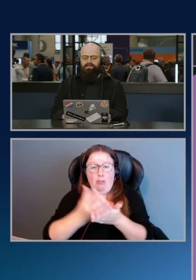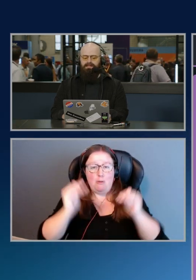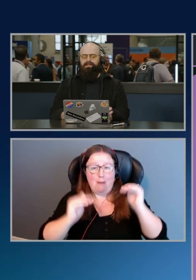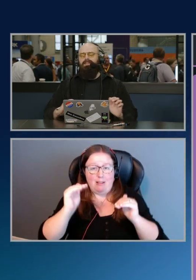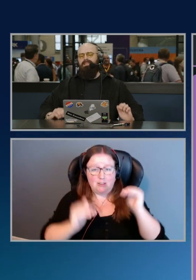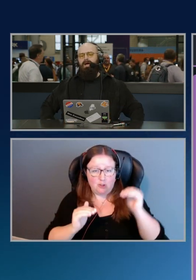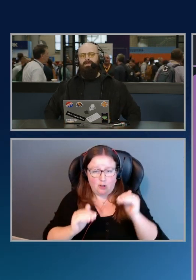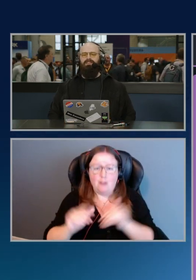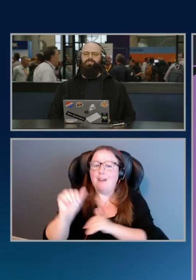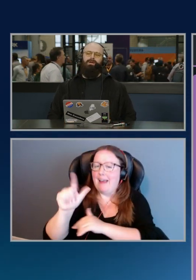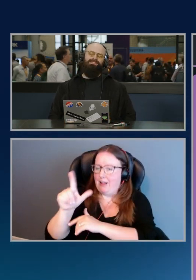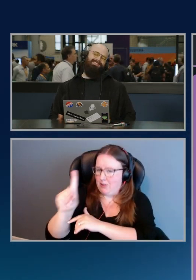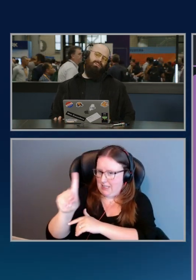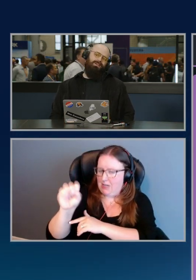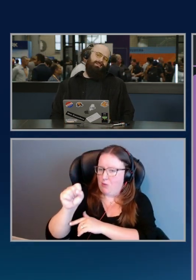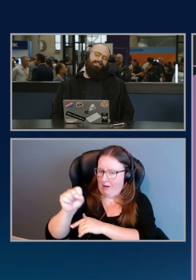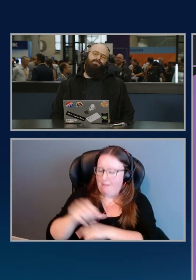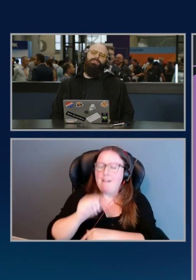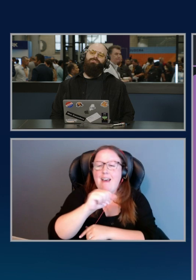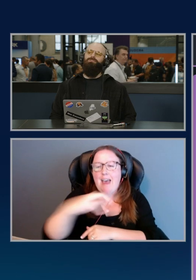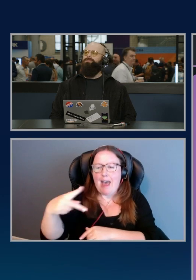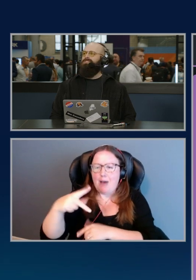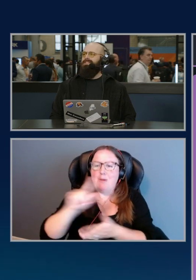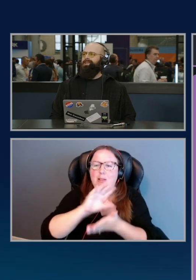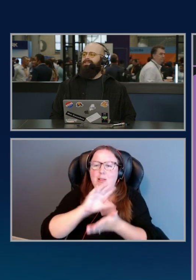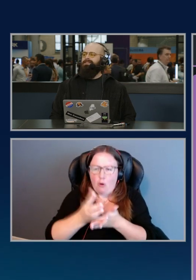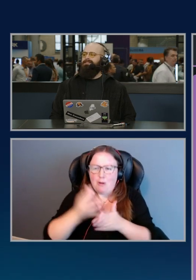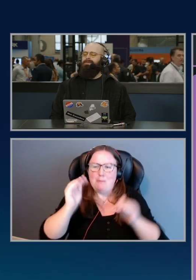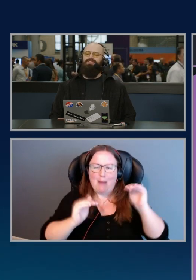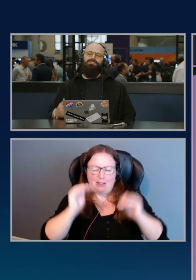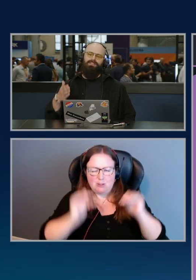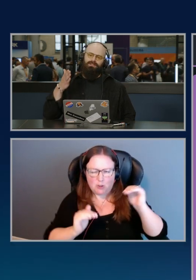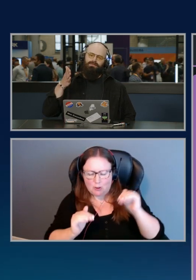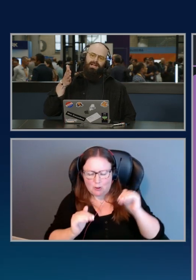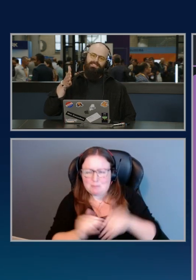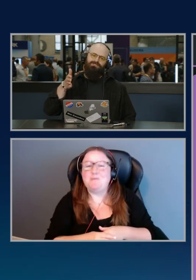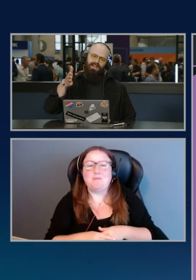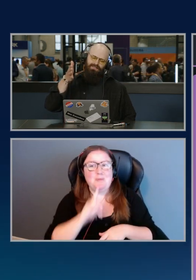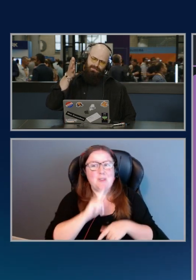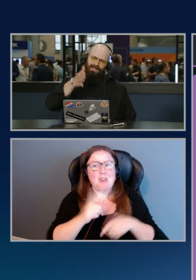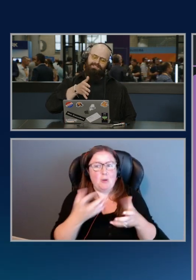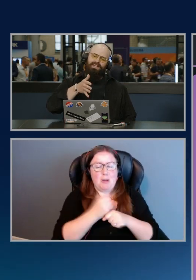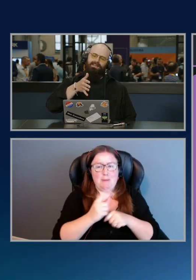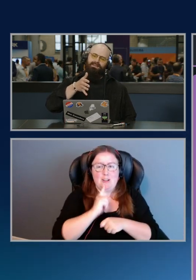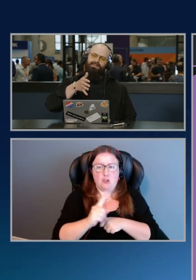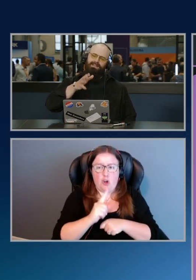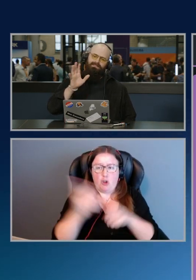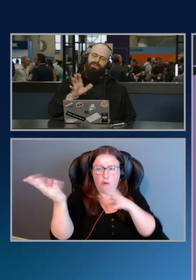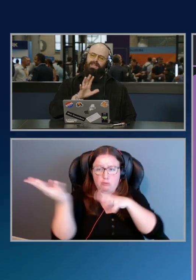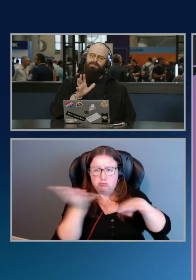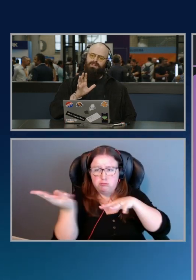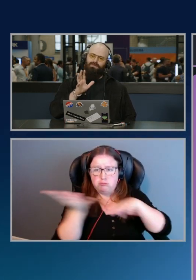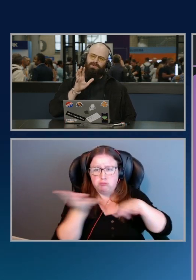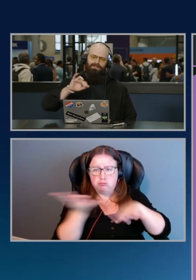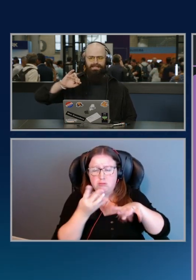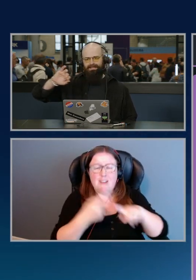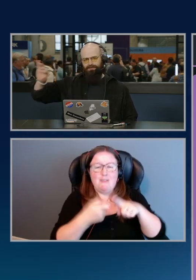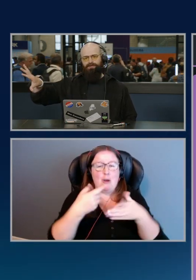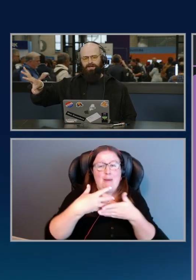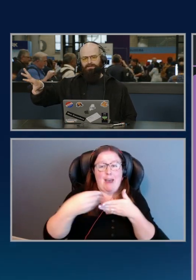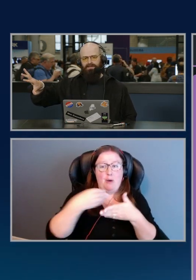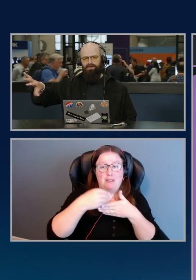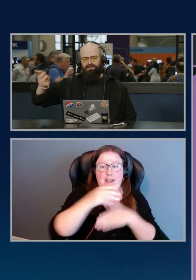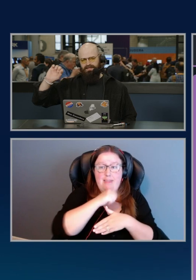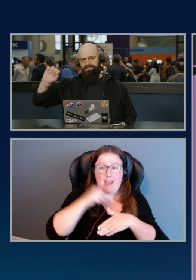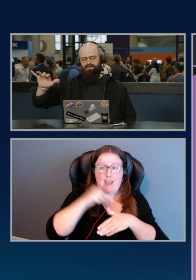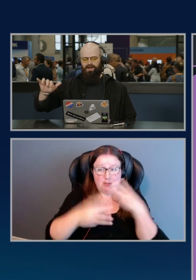ALB is. Yes. Application load balancer. That's what you use to like make sure that you're proxying traffic from outside of your Amazon world into